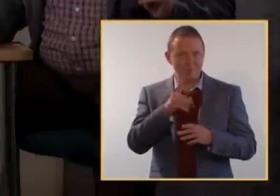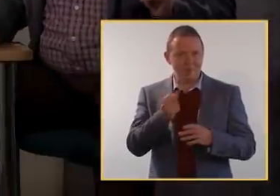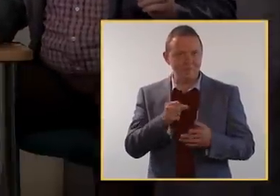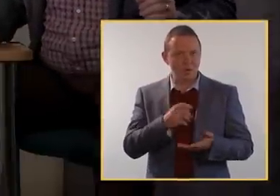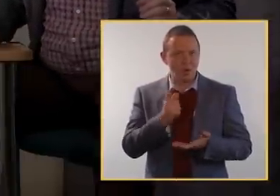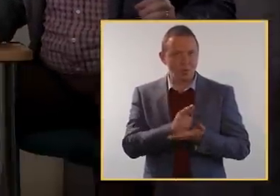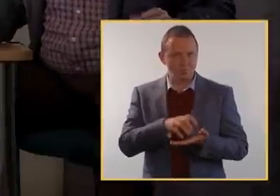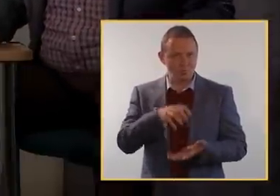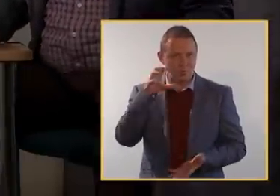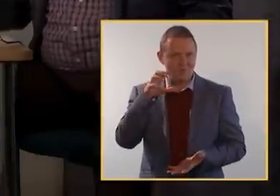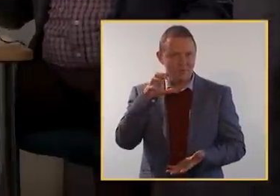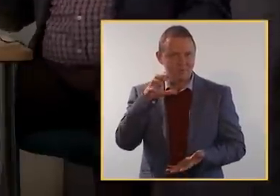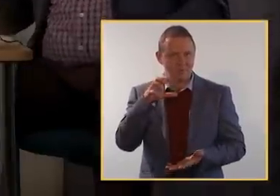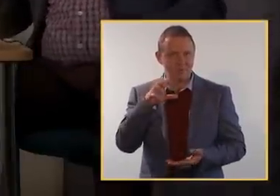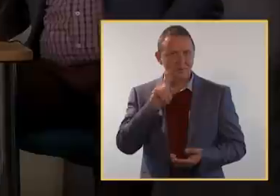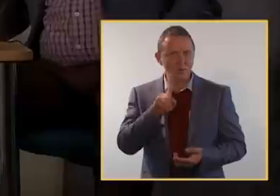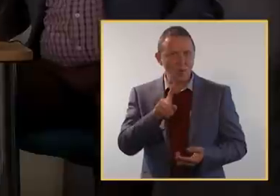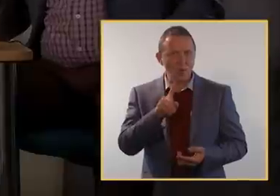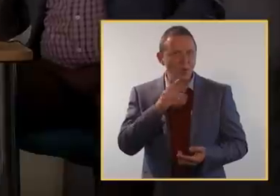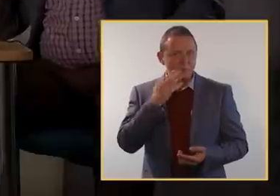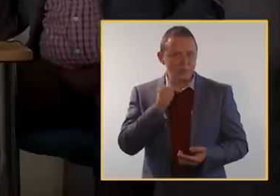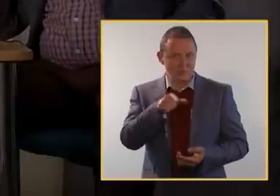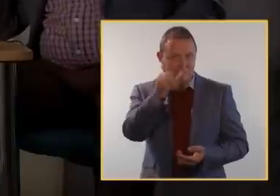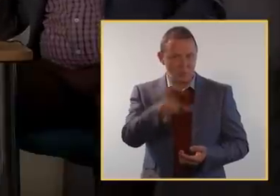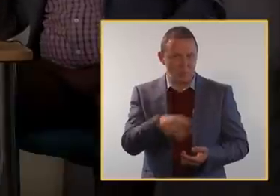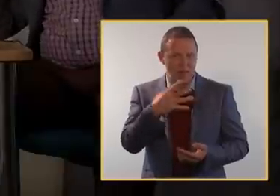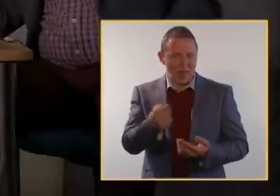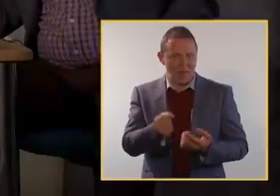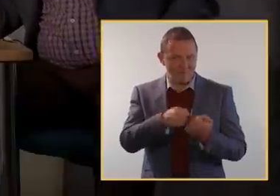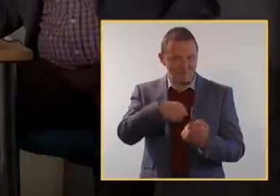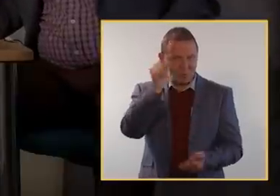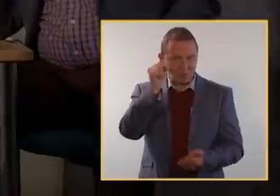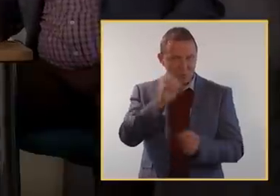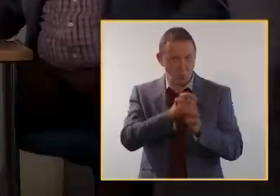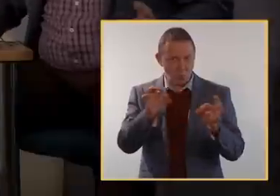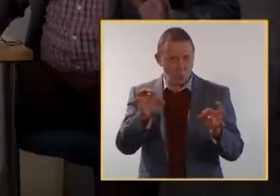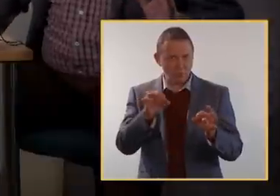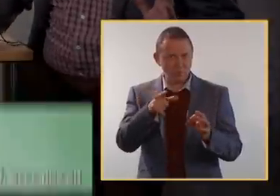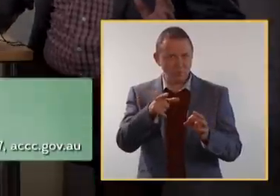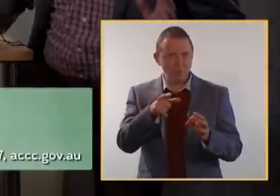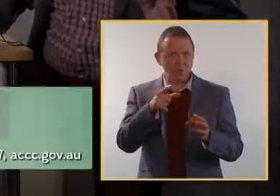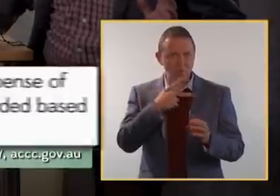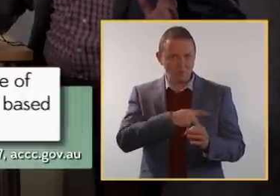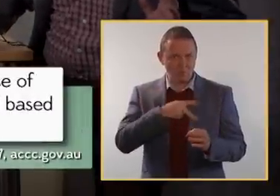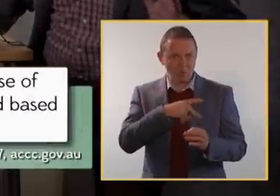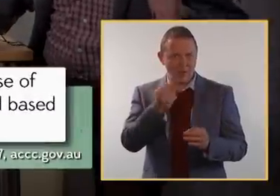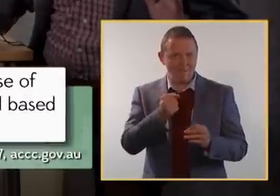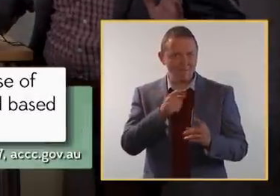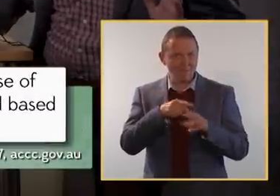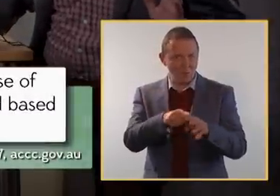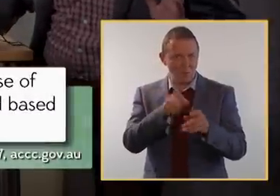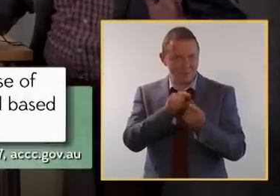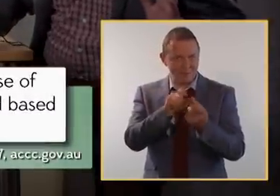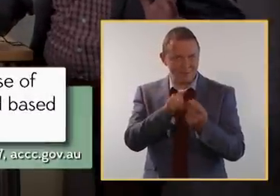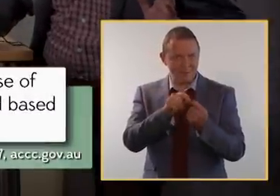are a very profitable part. So even if the person fitting your hearing aid is qualified, audiologists often work on